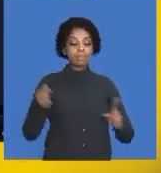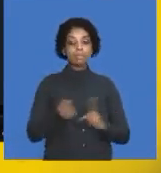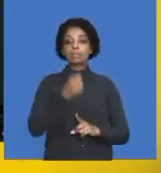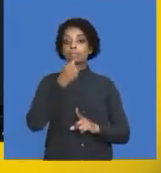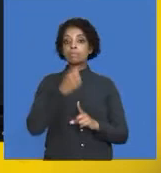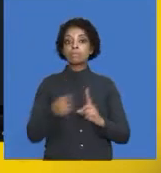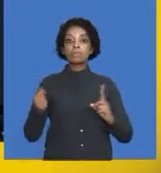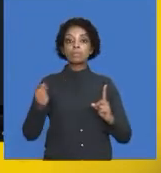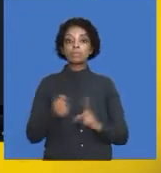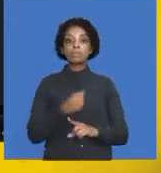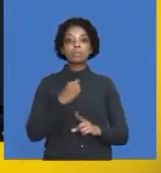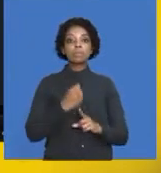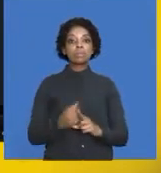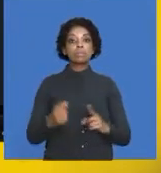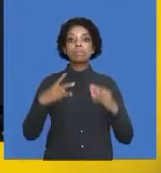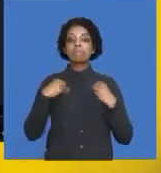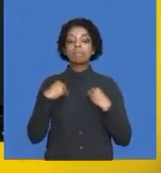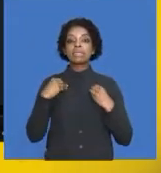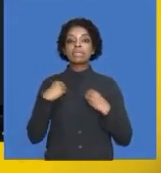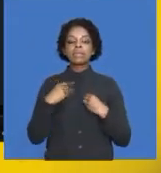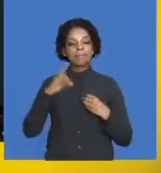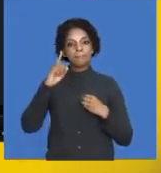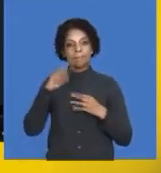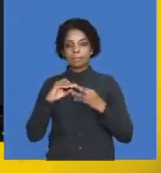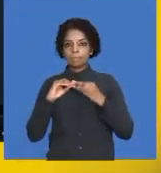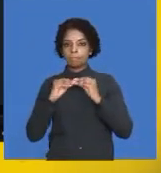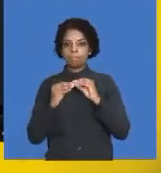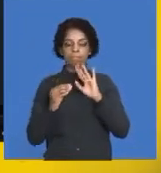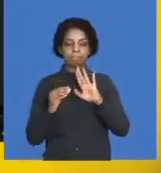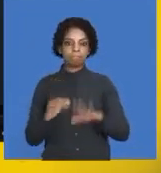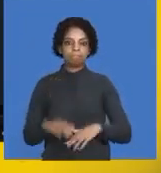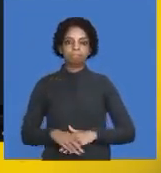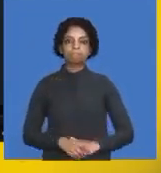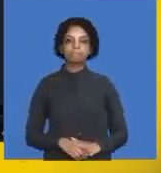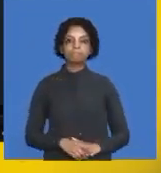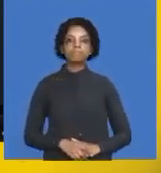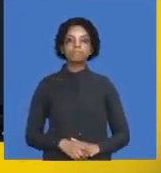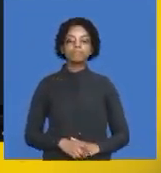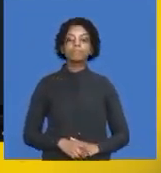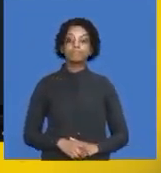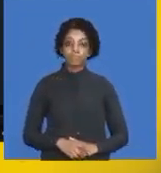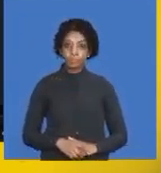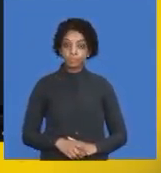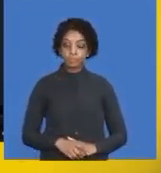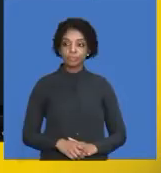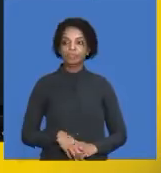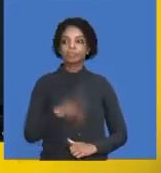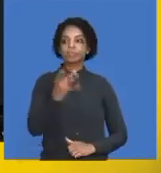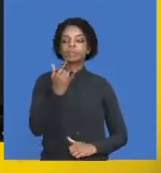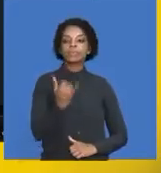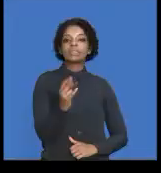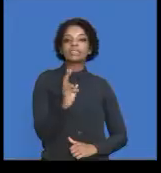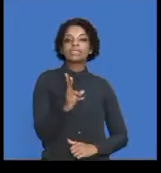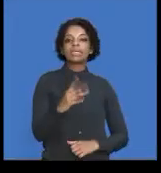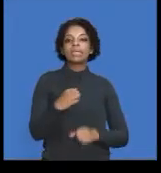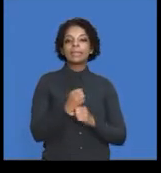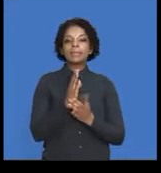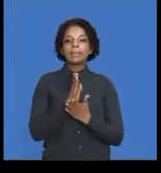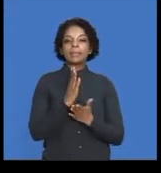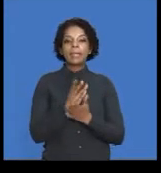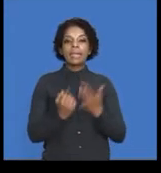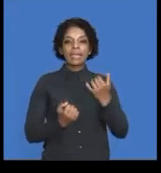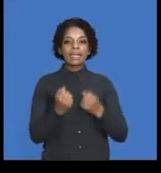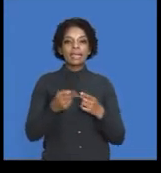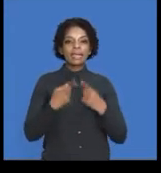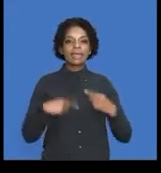vehicles, and obviously, corrective measures have to be taken. Right. Also, we need to ensure that our vehicles